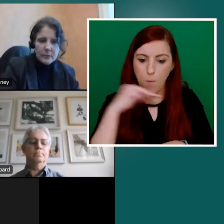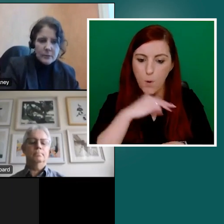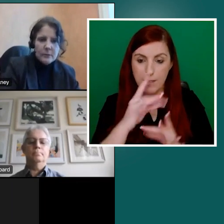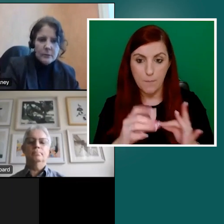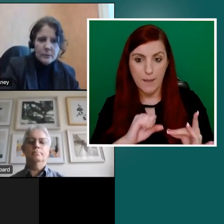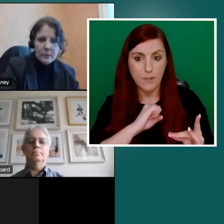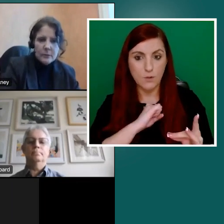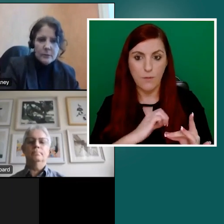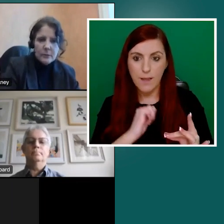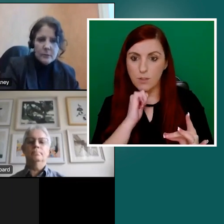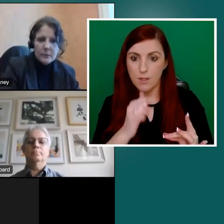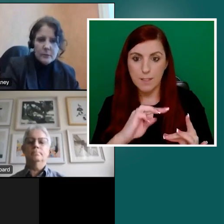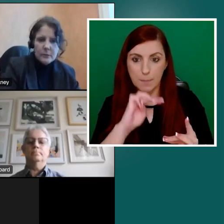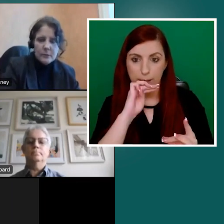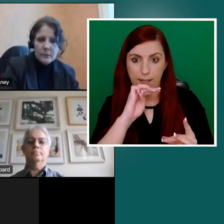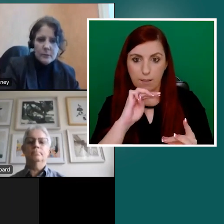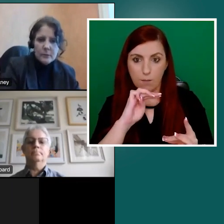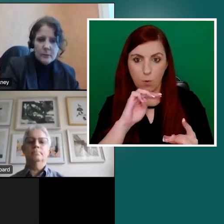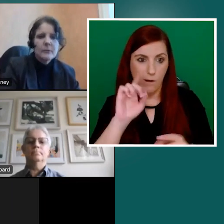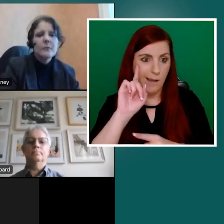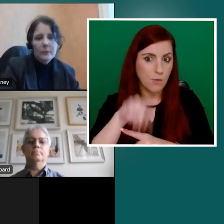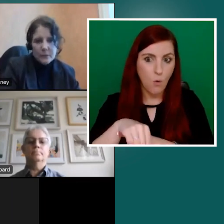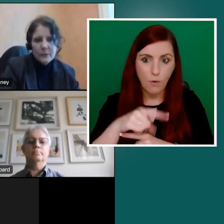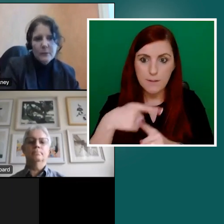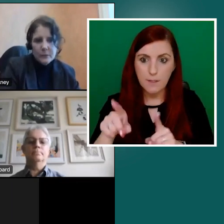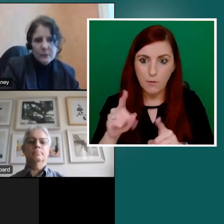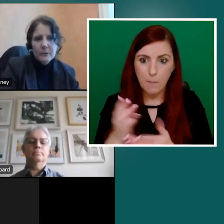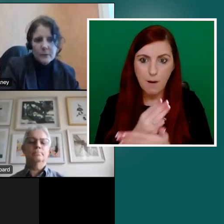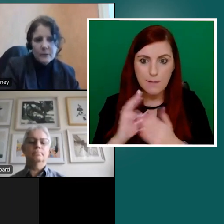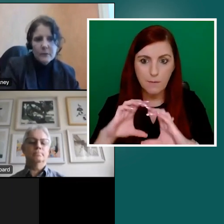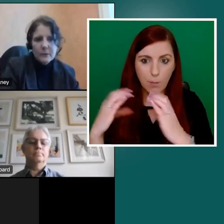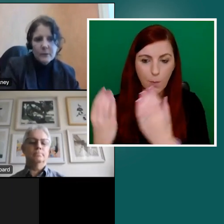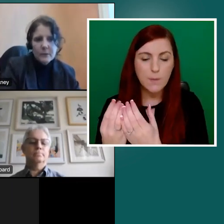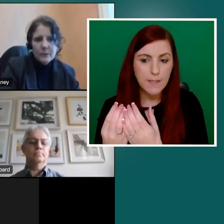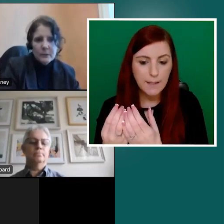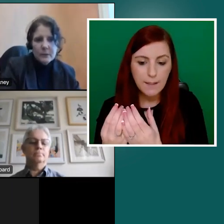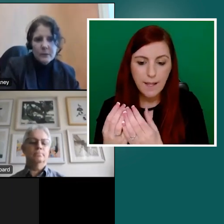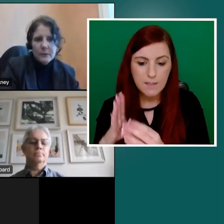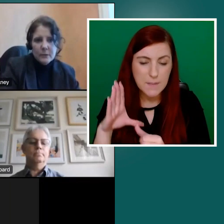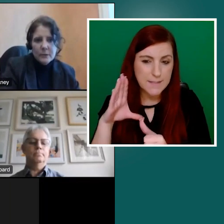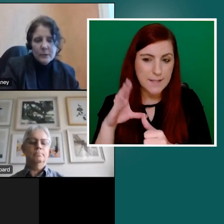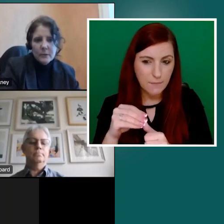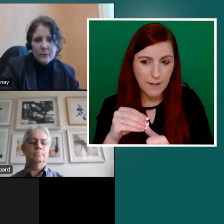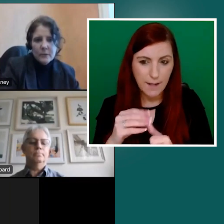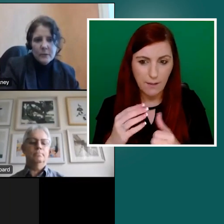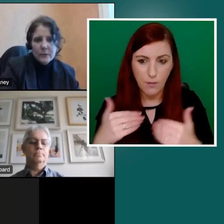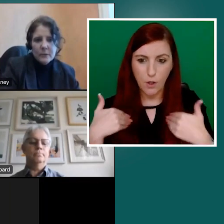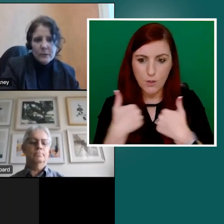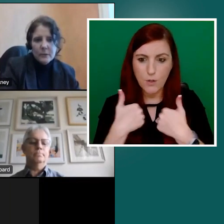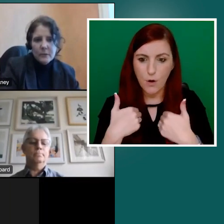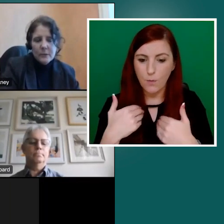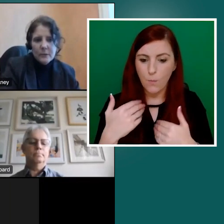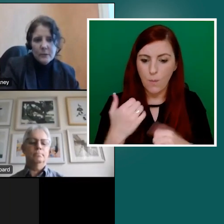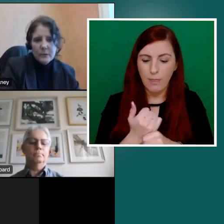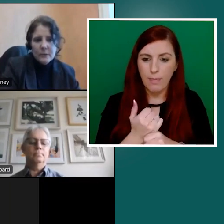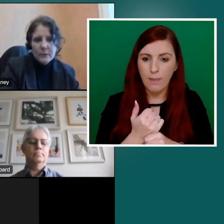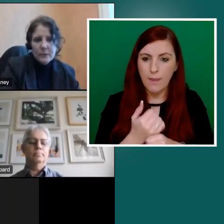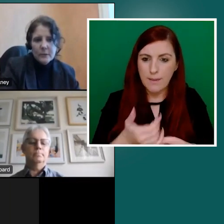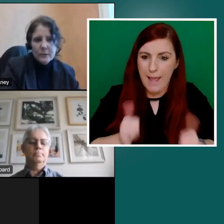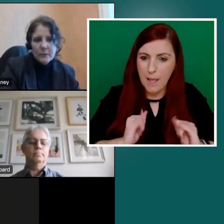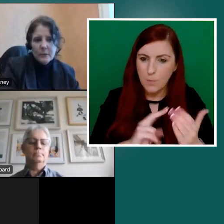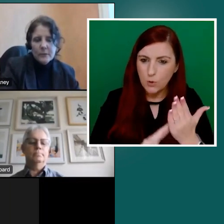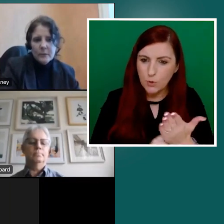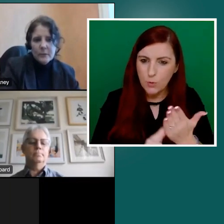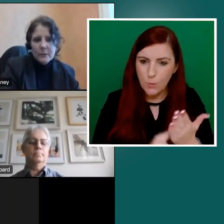that that doesn't leave sections of the community behind and in particular that concern with digital literacy. I know the